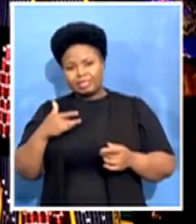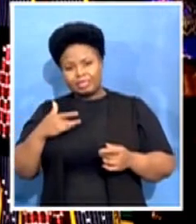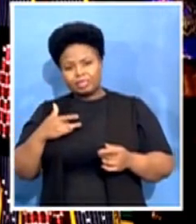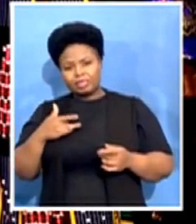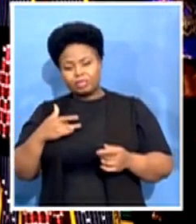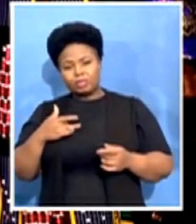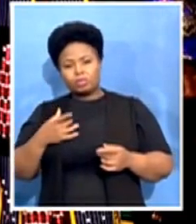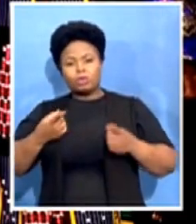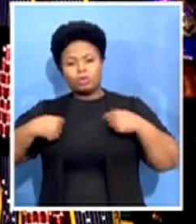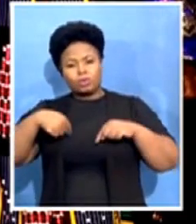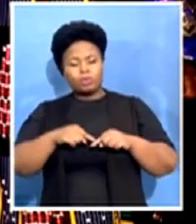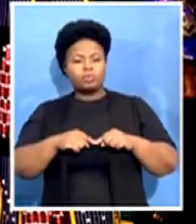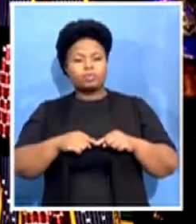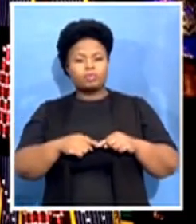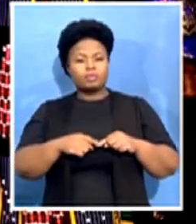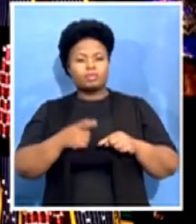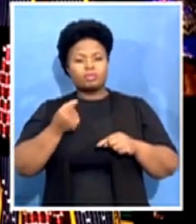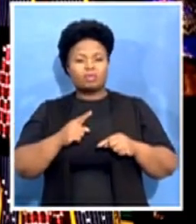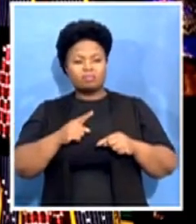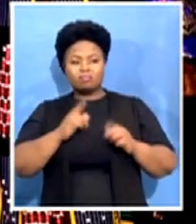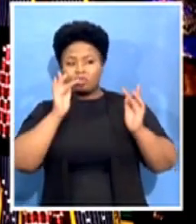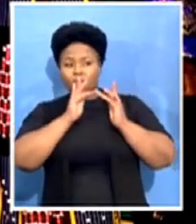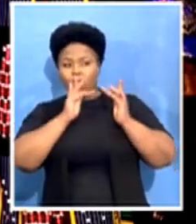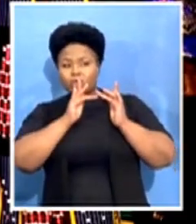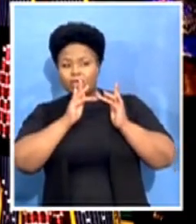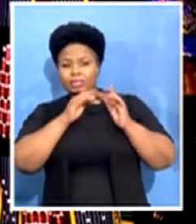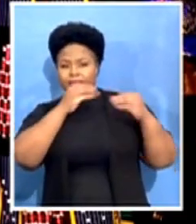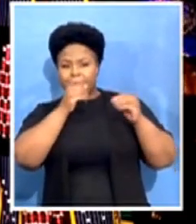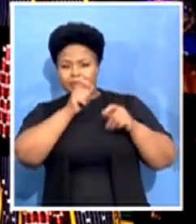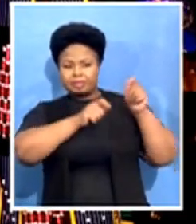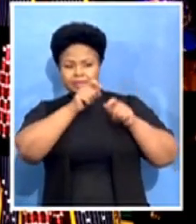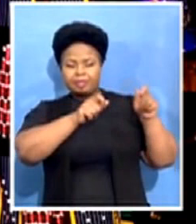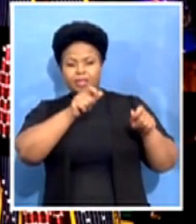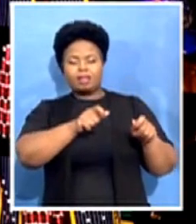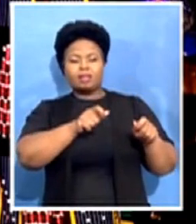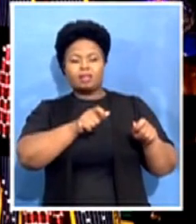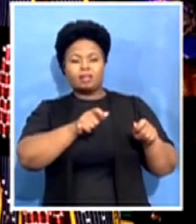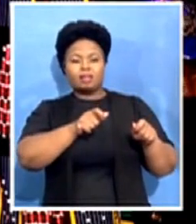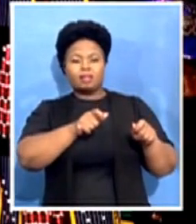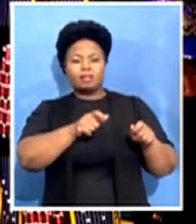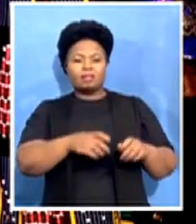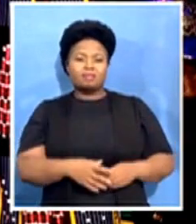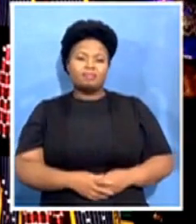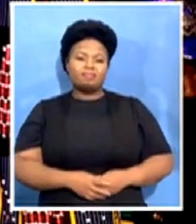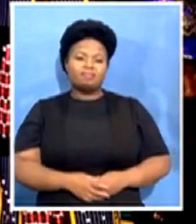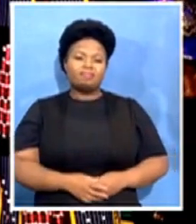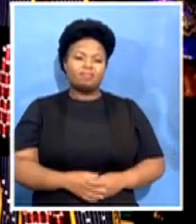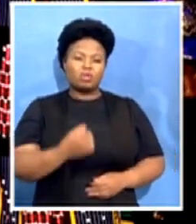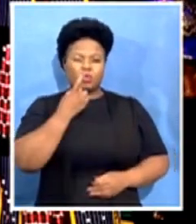people and one Dr. Stavros Nicolau